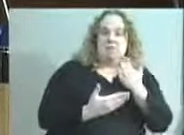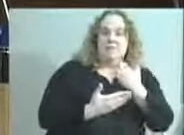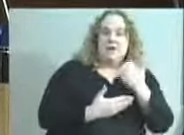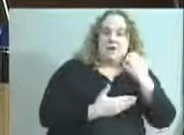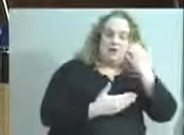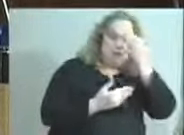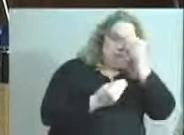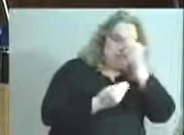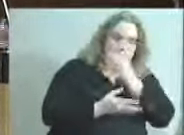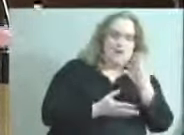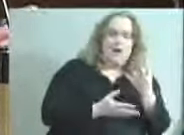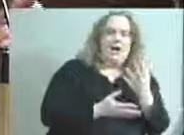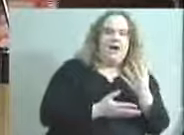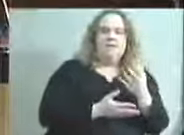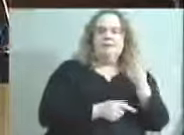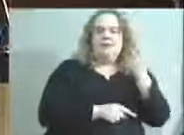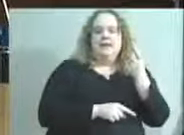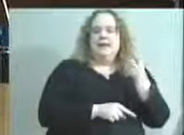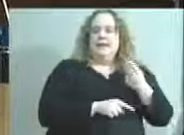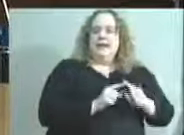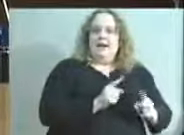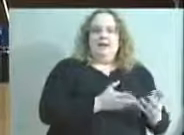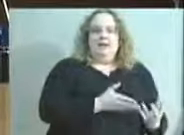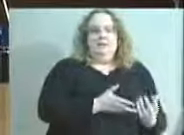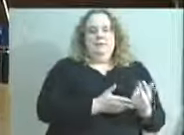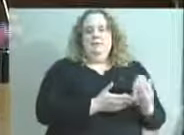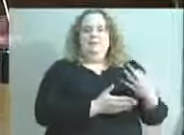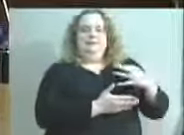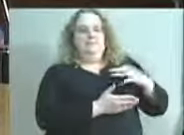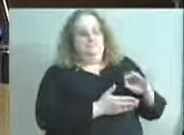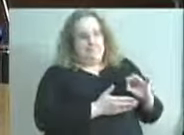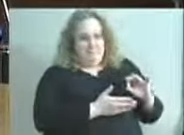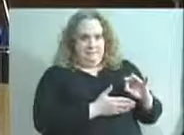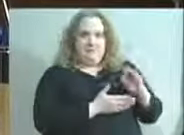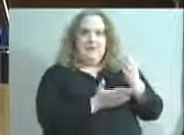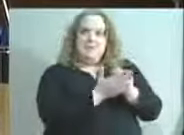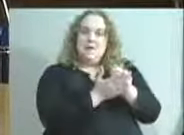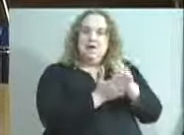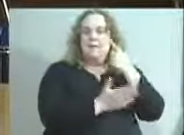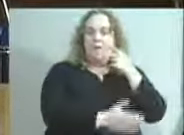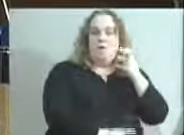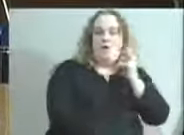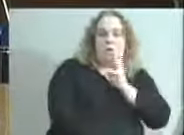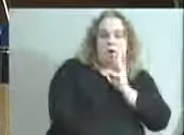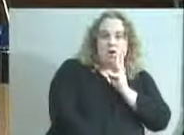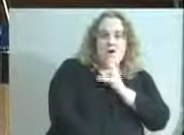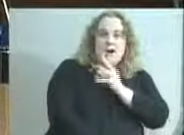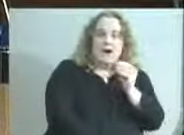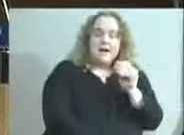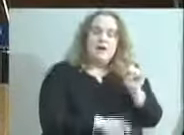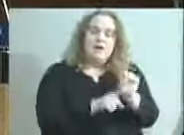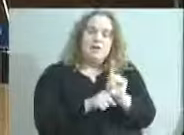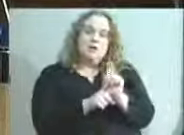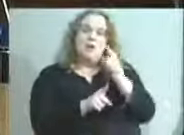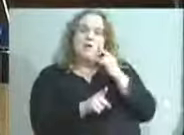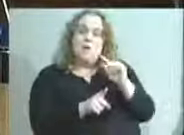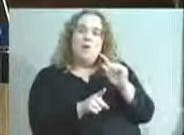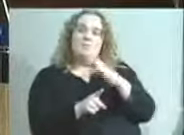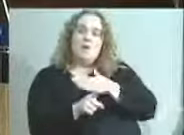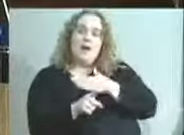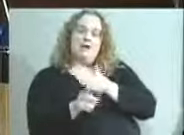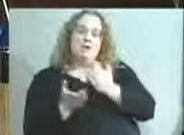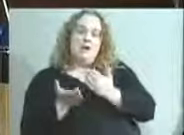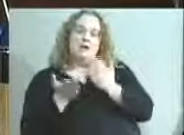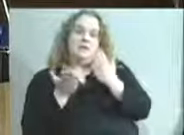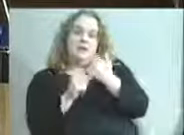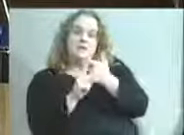credit for the idea for, you know, funding with the water and also for, you know, my BOZA recommendation. But these